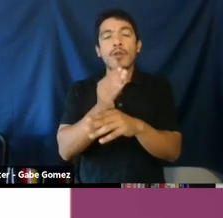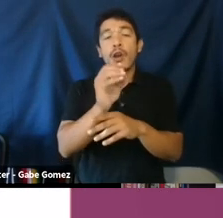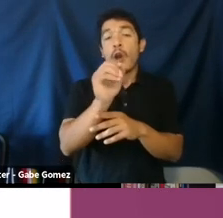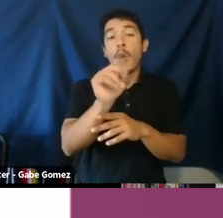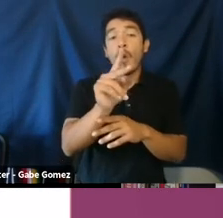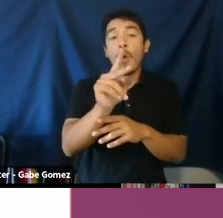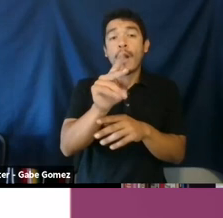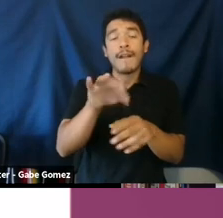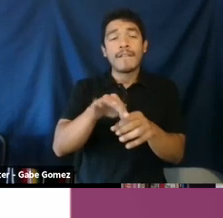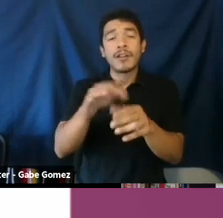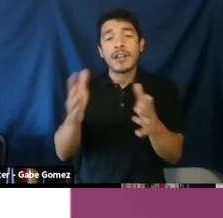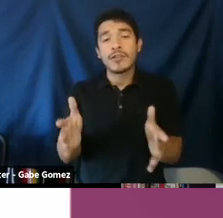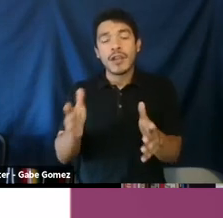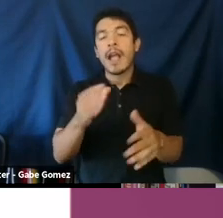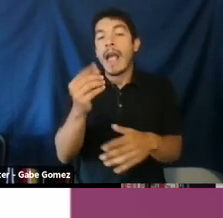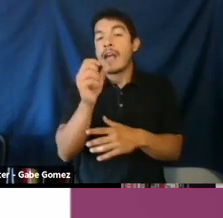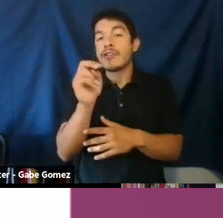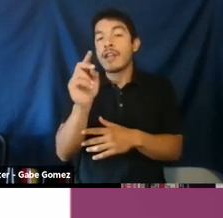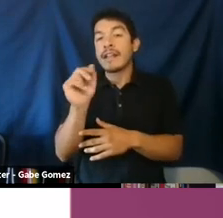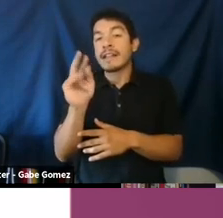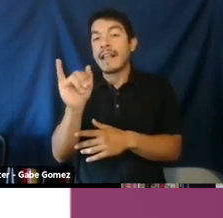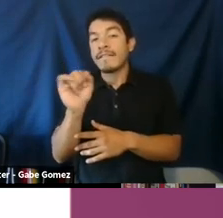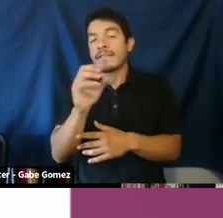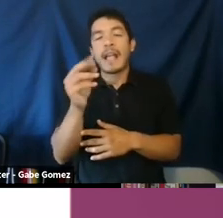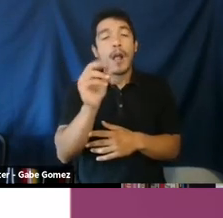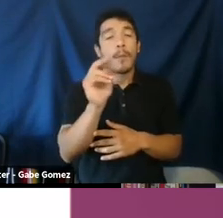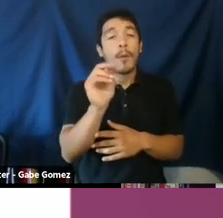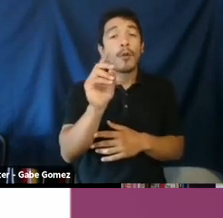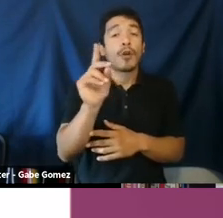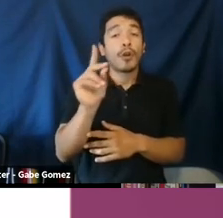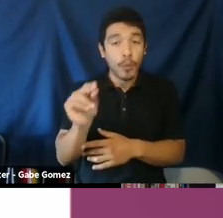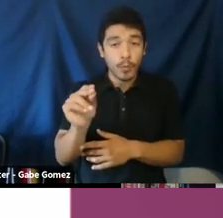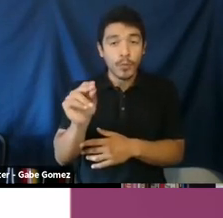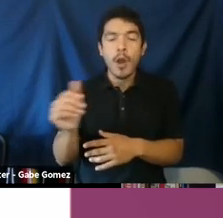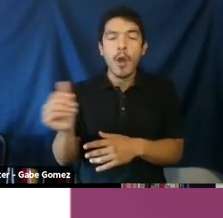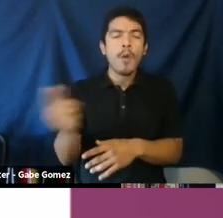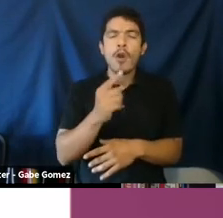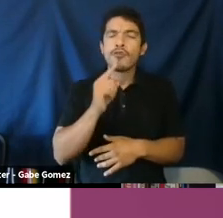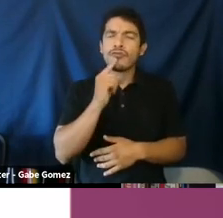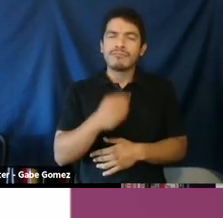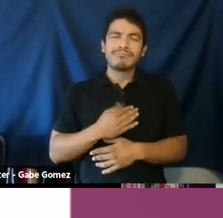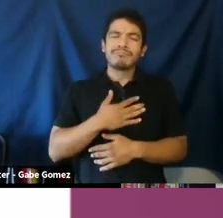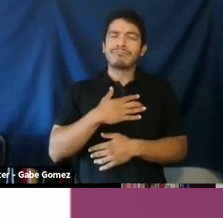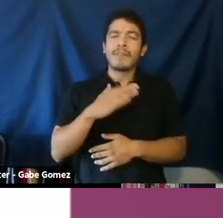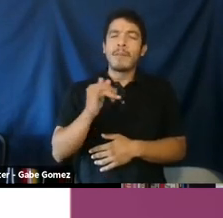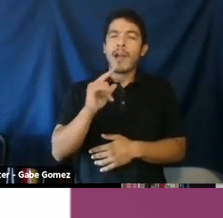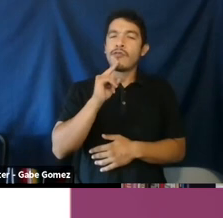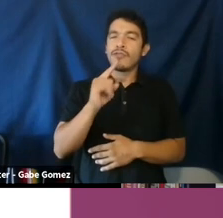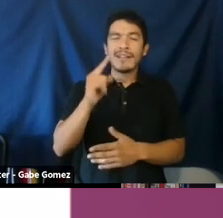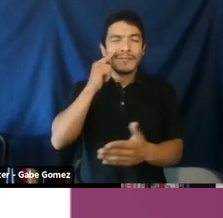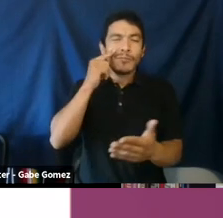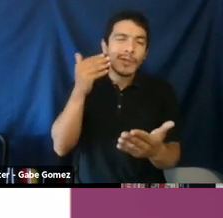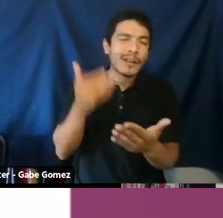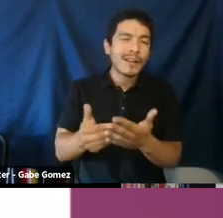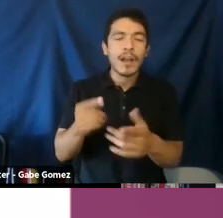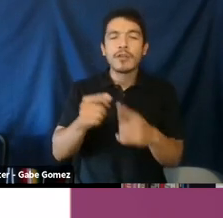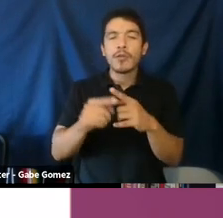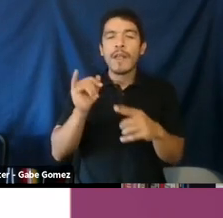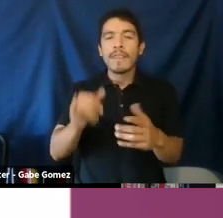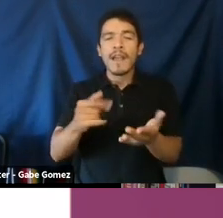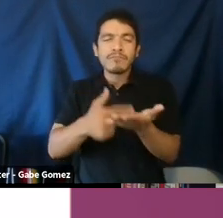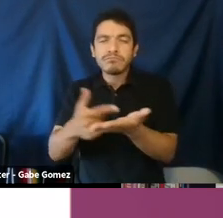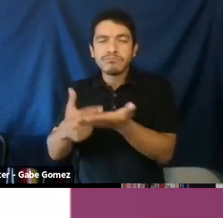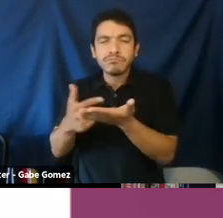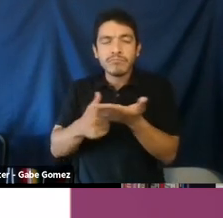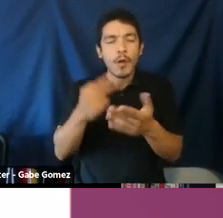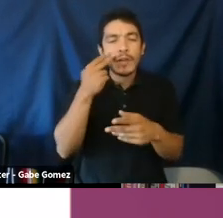So this project started as a collaboration between the Oak Foundation, the Gina Davis Institute, and Pramundo. And we were really